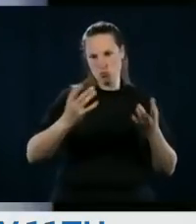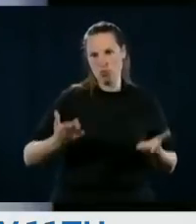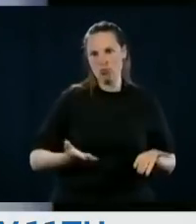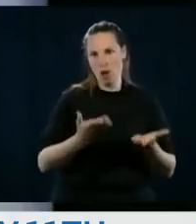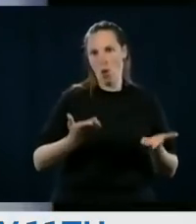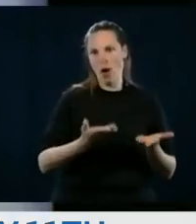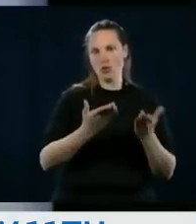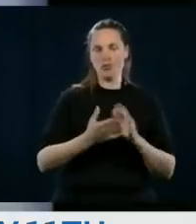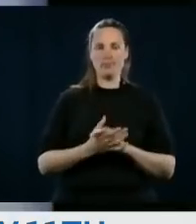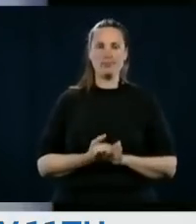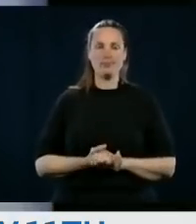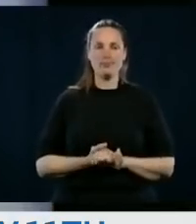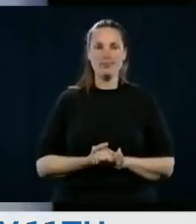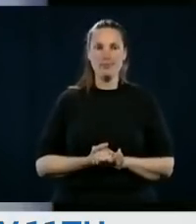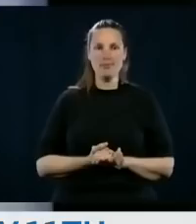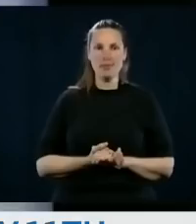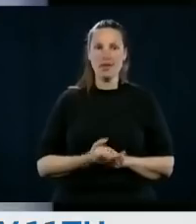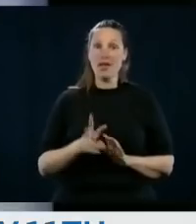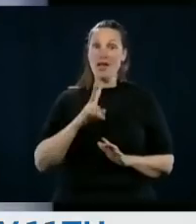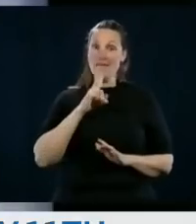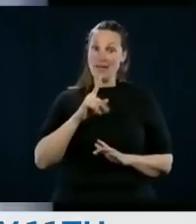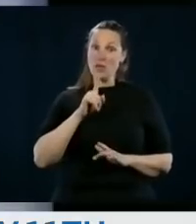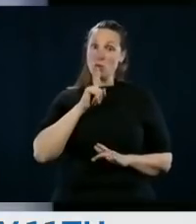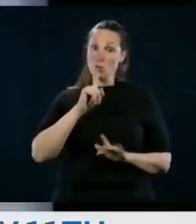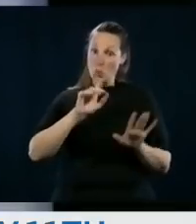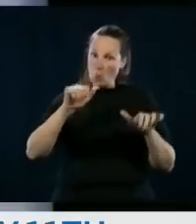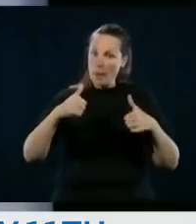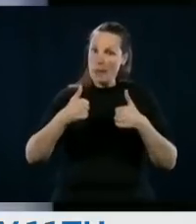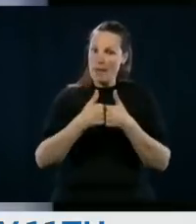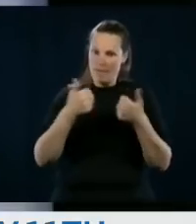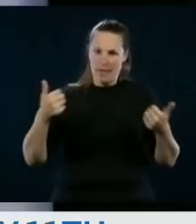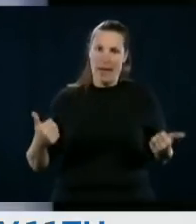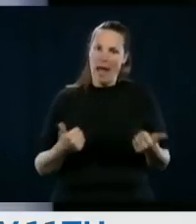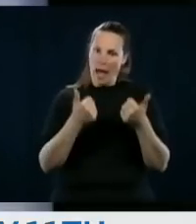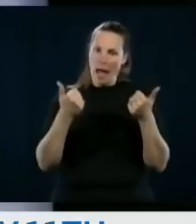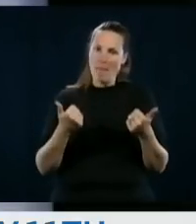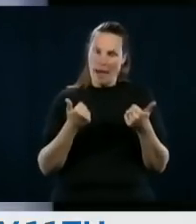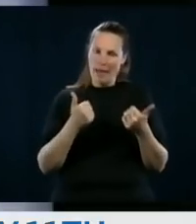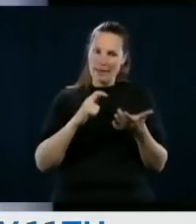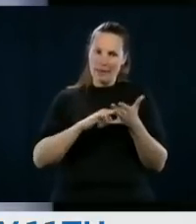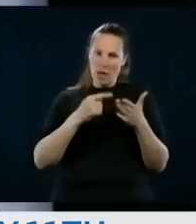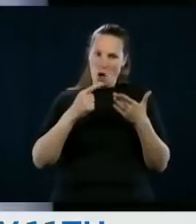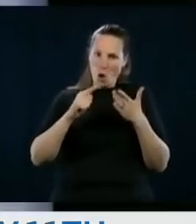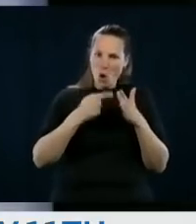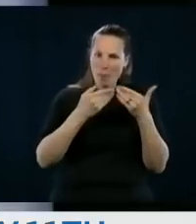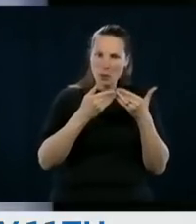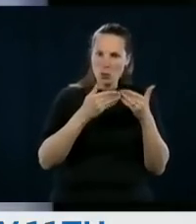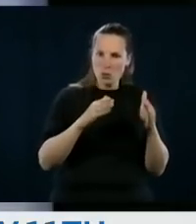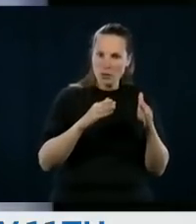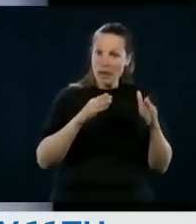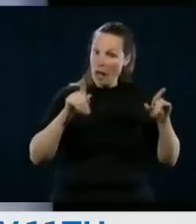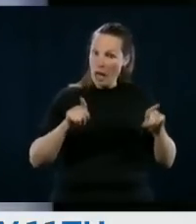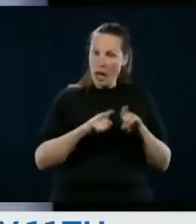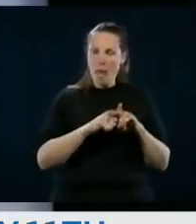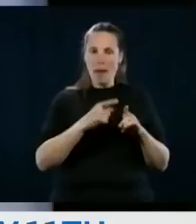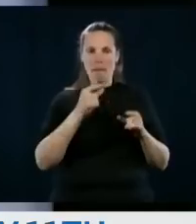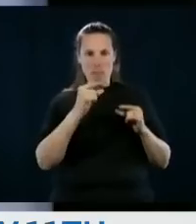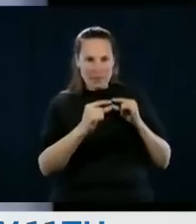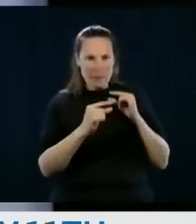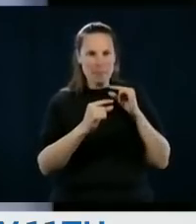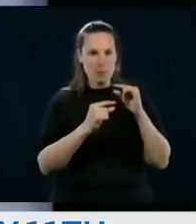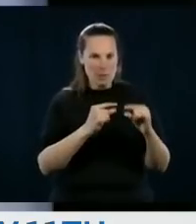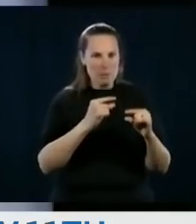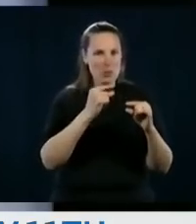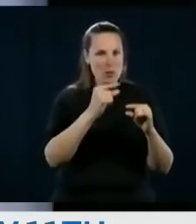end of their year. That being said, of course, there are many challenges that we'll be faced with with the reopening, even though